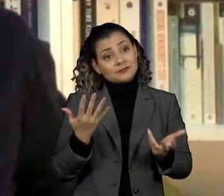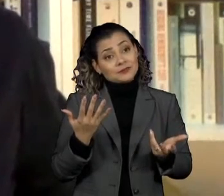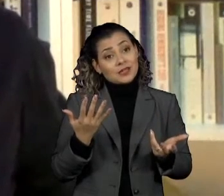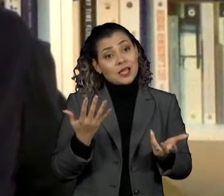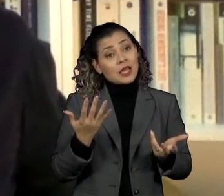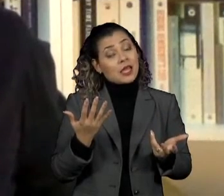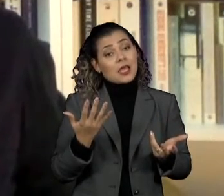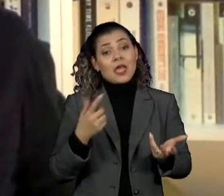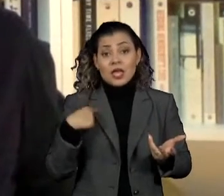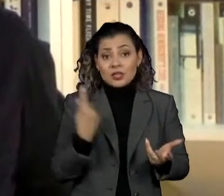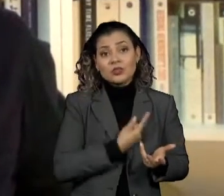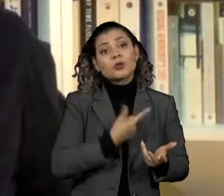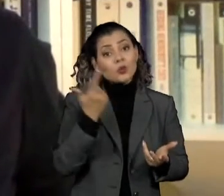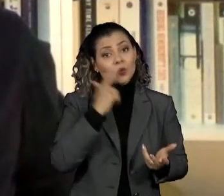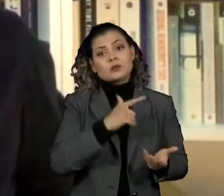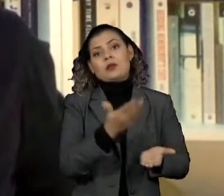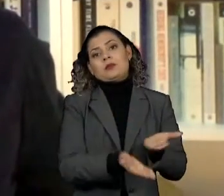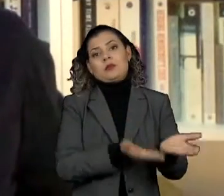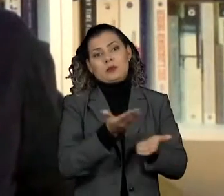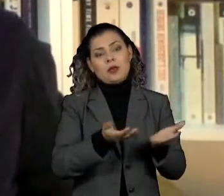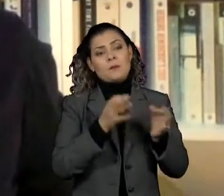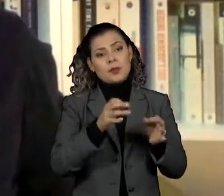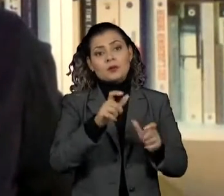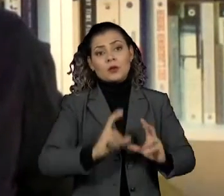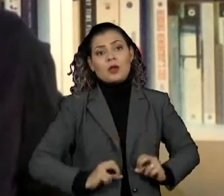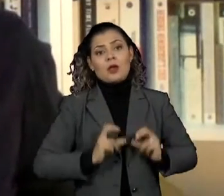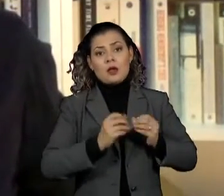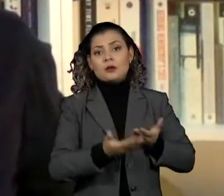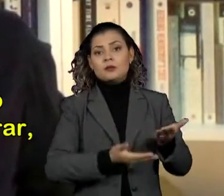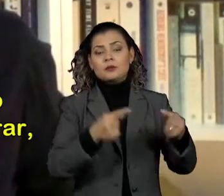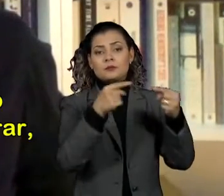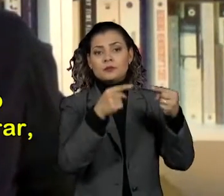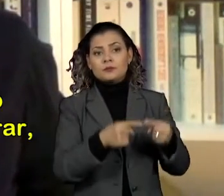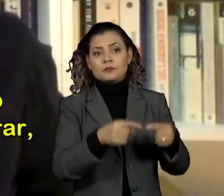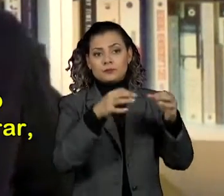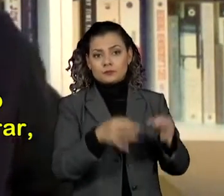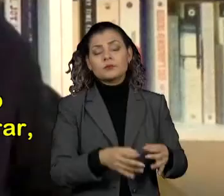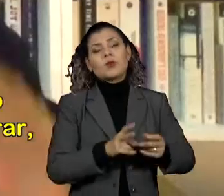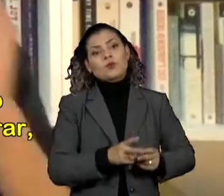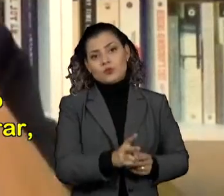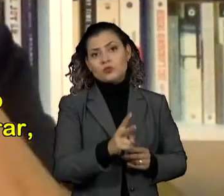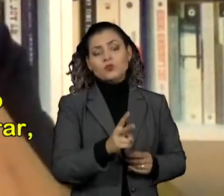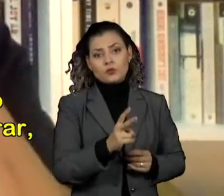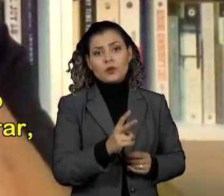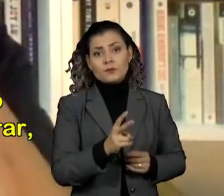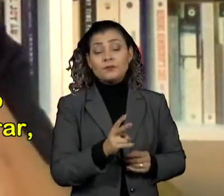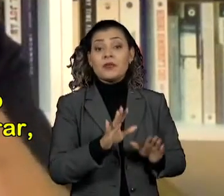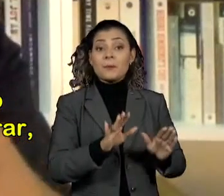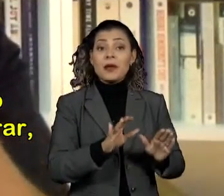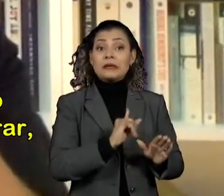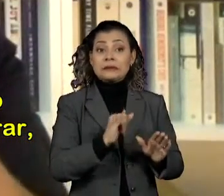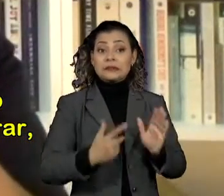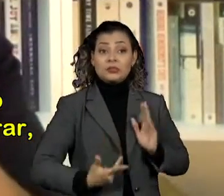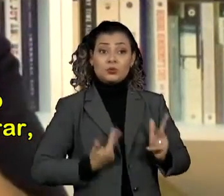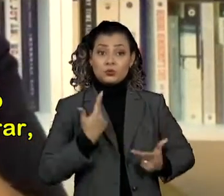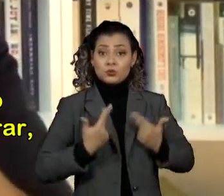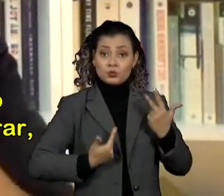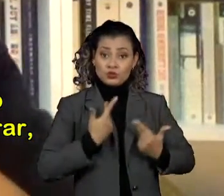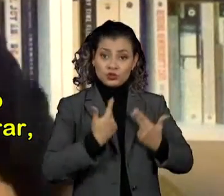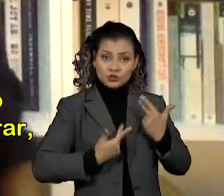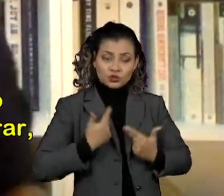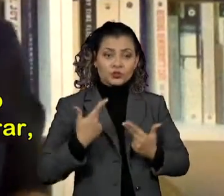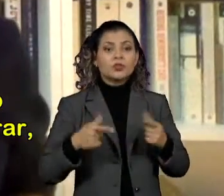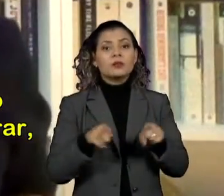appropriate cancer care to patients. In cases where surgery was, or